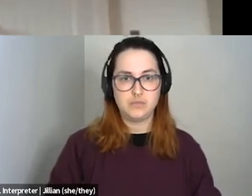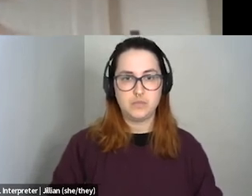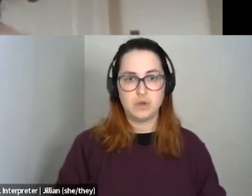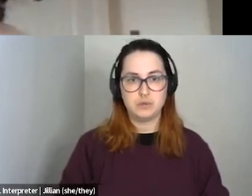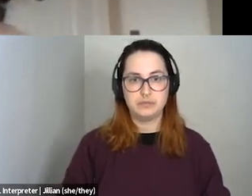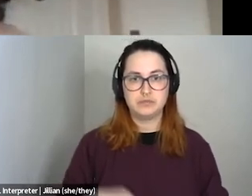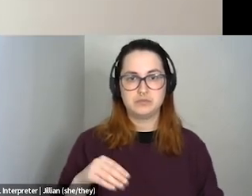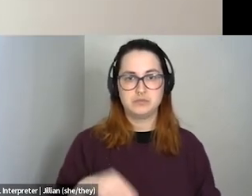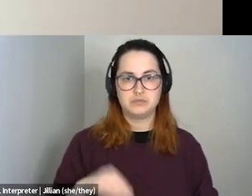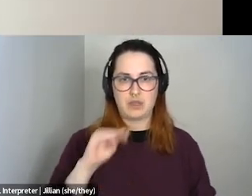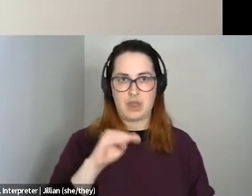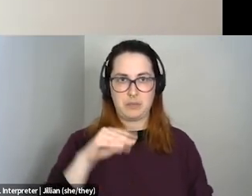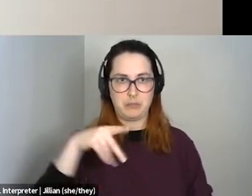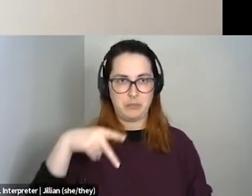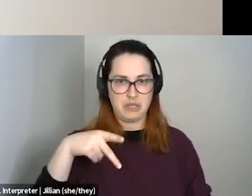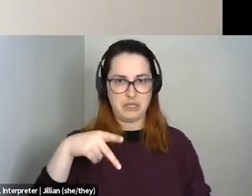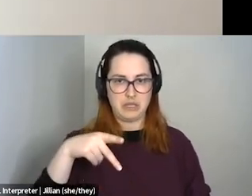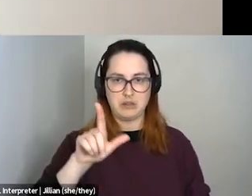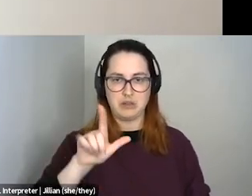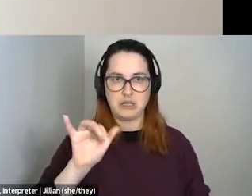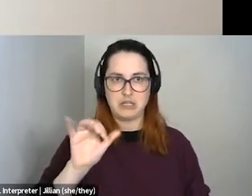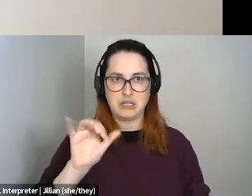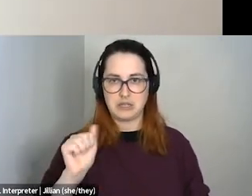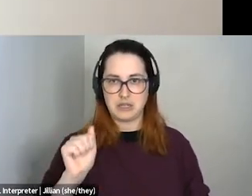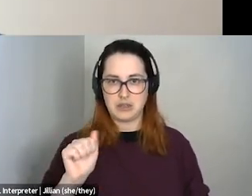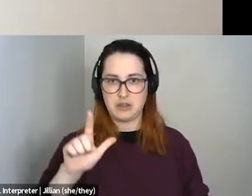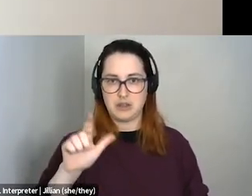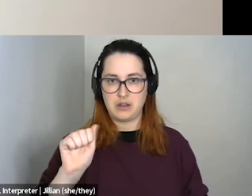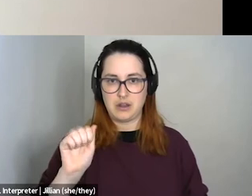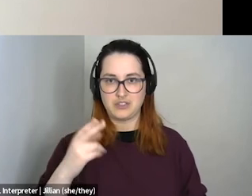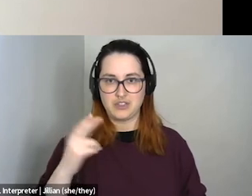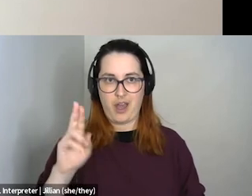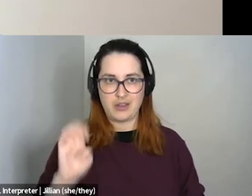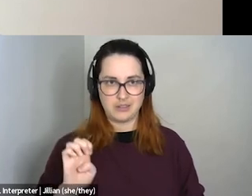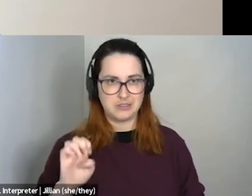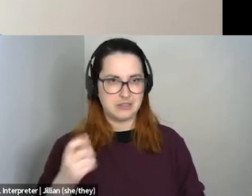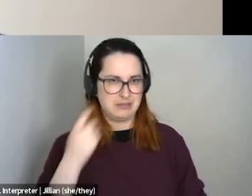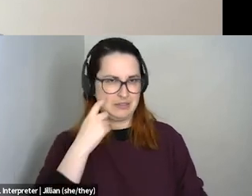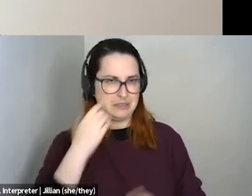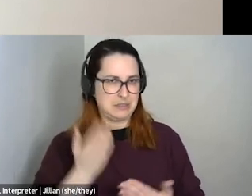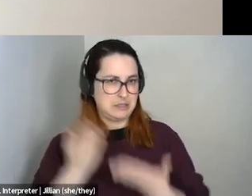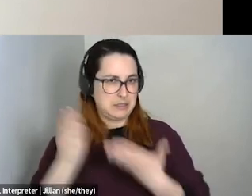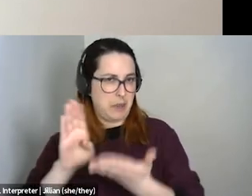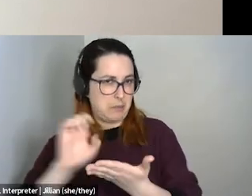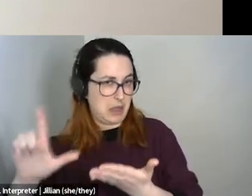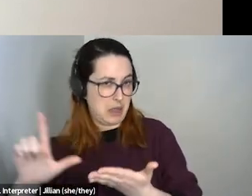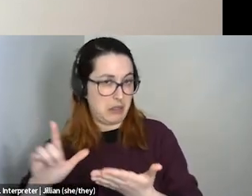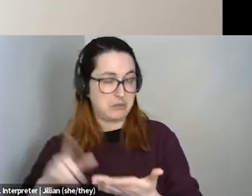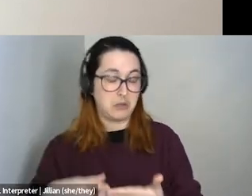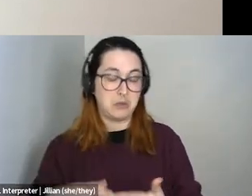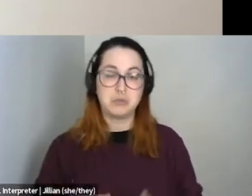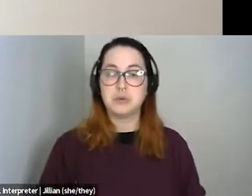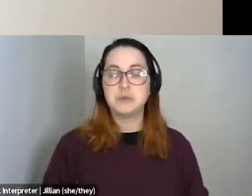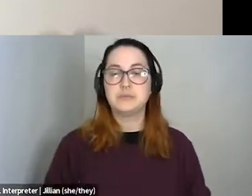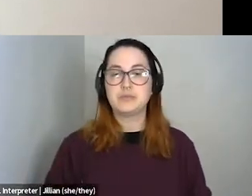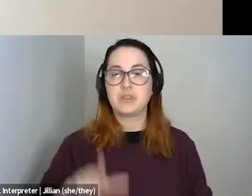folks. Yeah. Well, Kirk, um, like jumped in the, the queue or whatever and put the, what